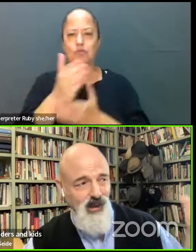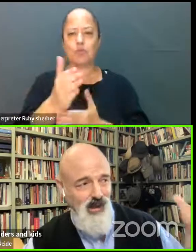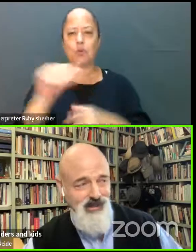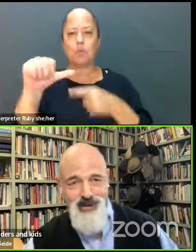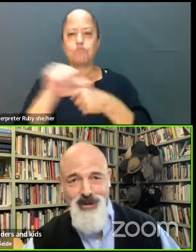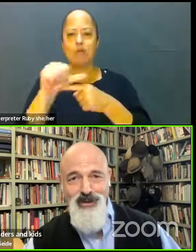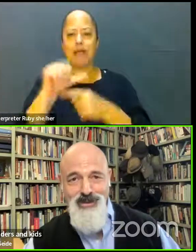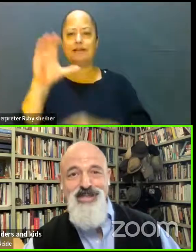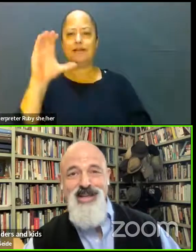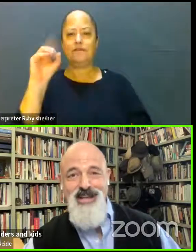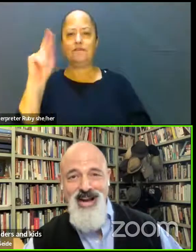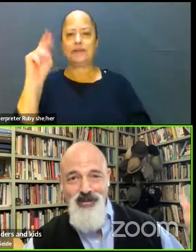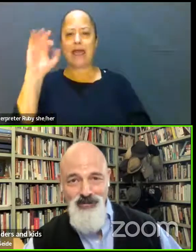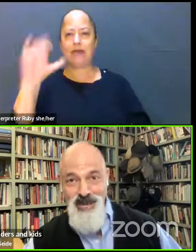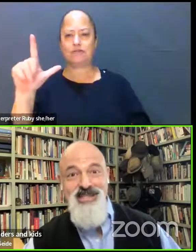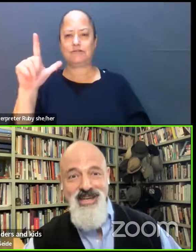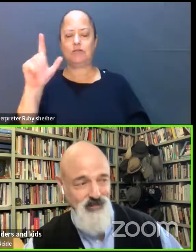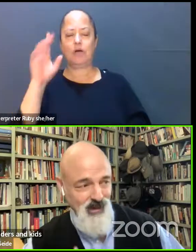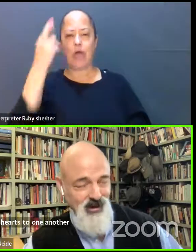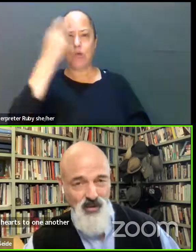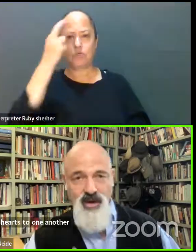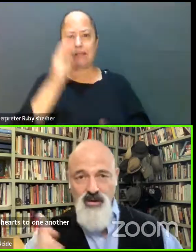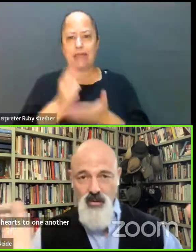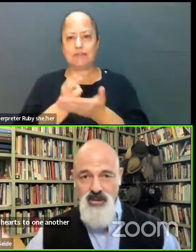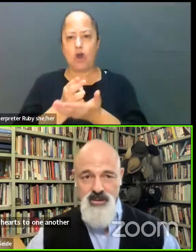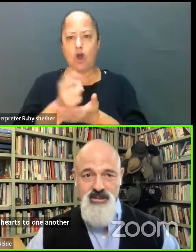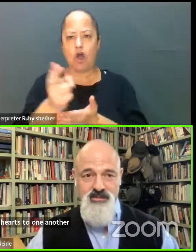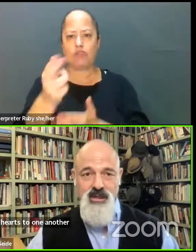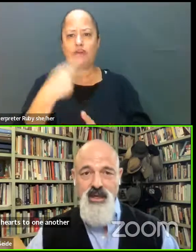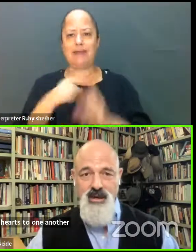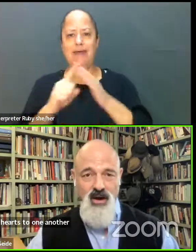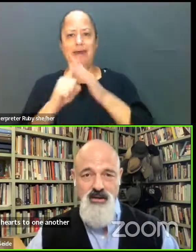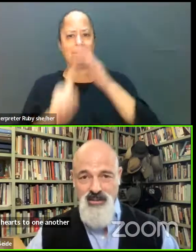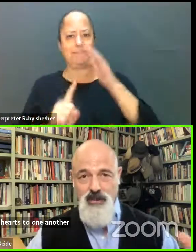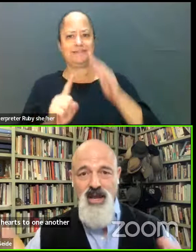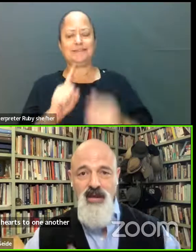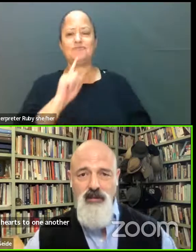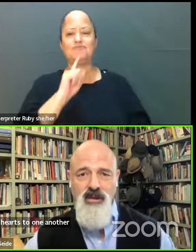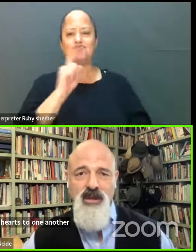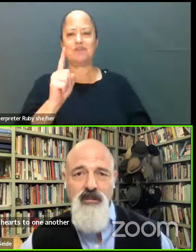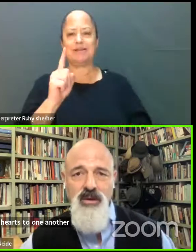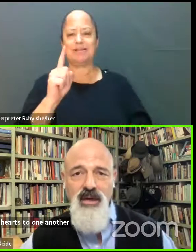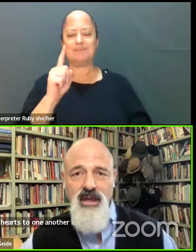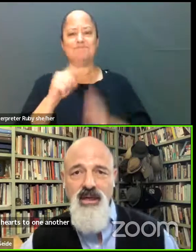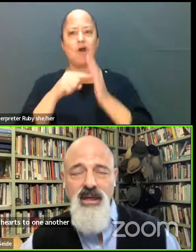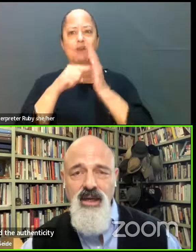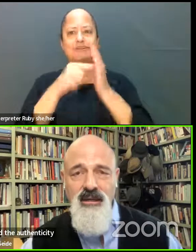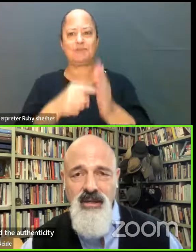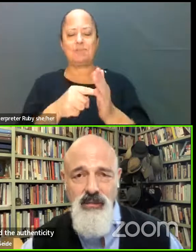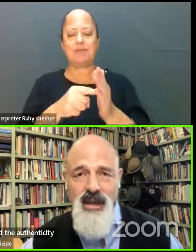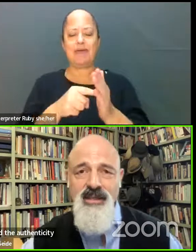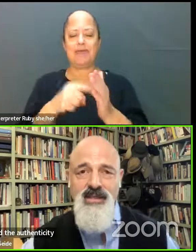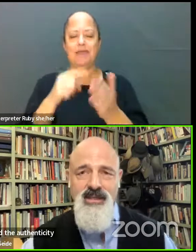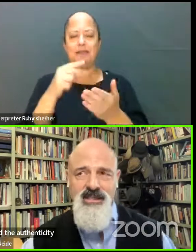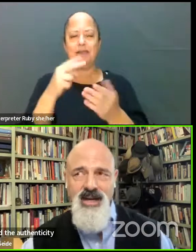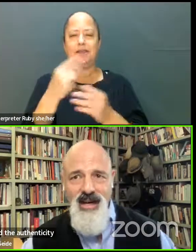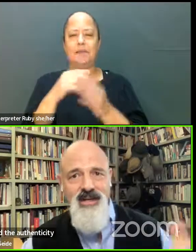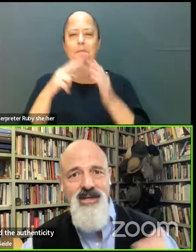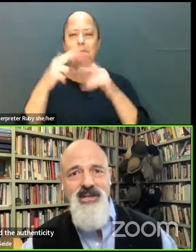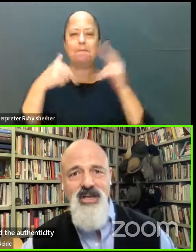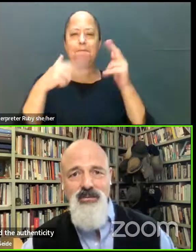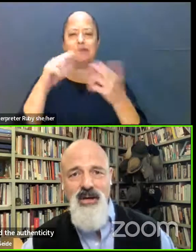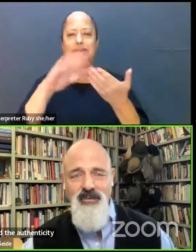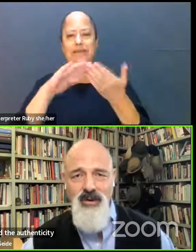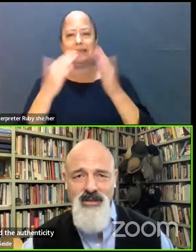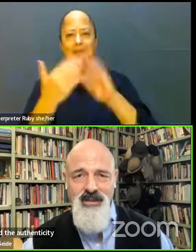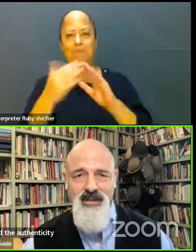And I realized that the authenticity that I was missing in my career was really on display and building community in this place and decided